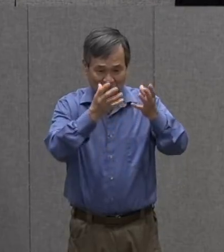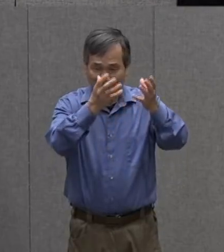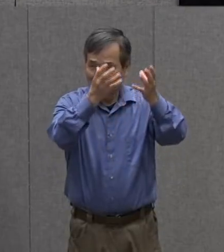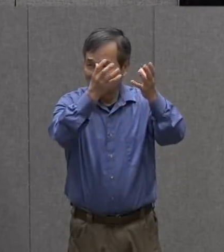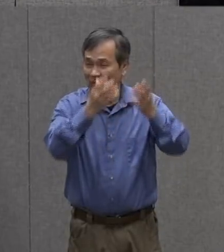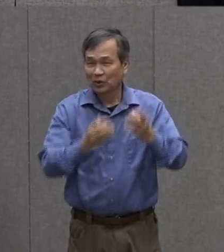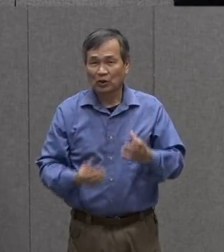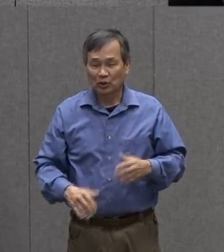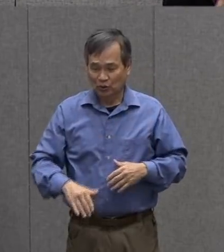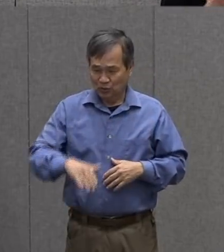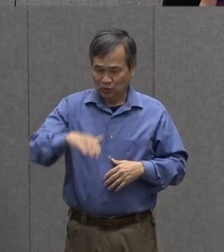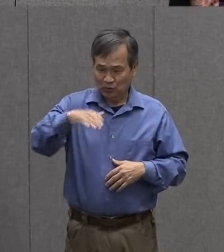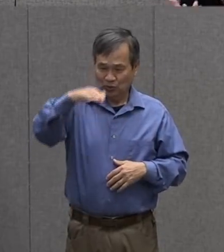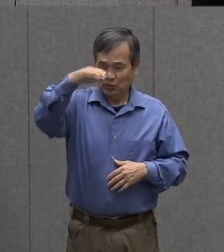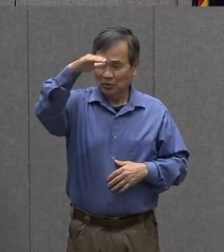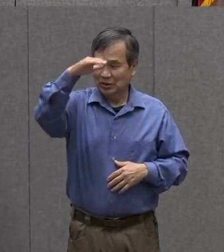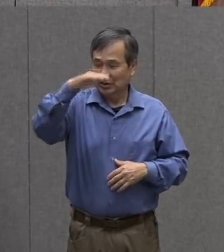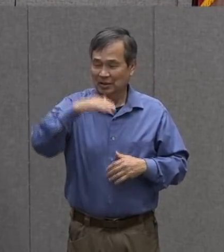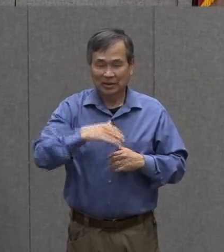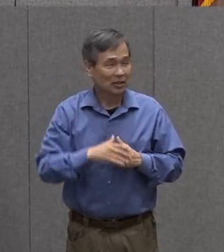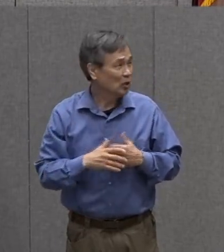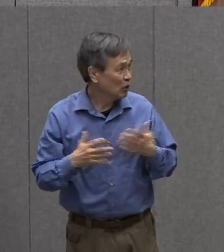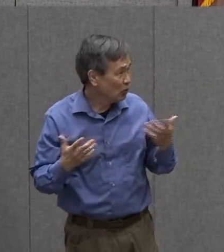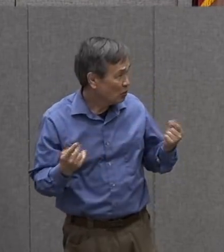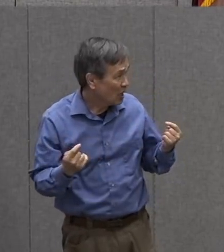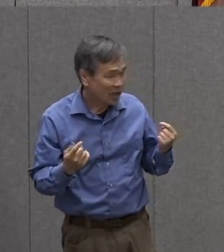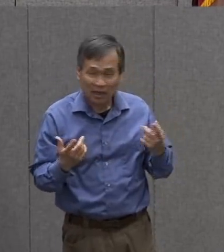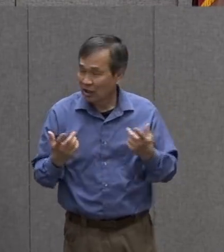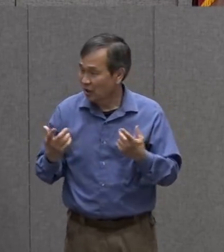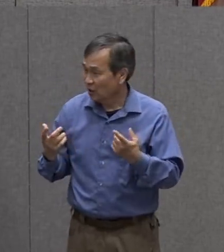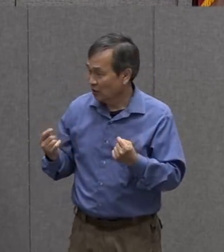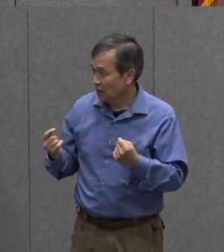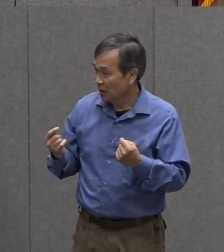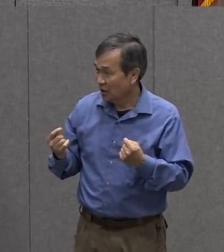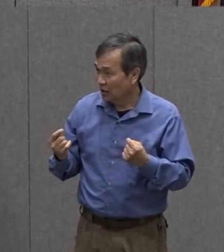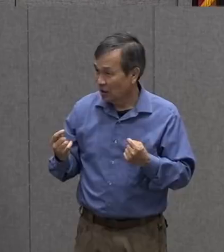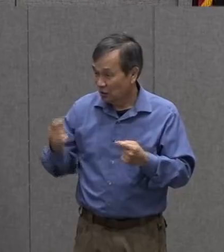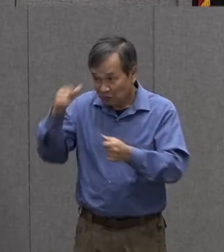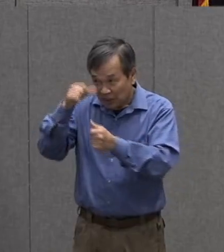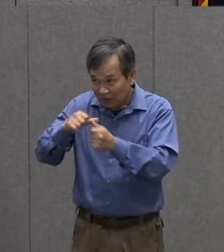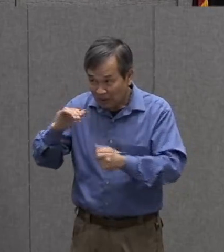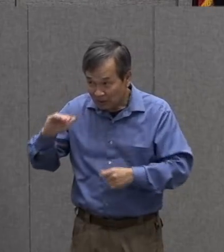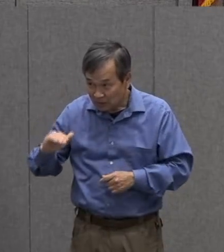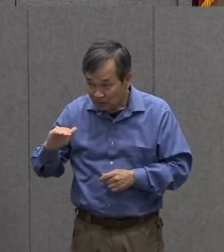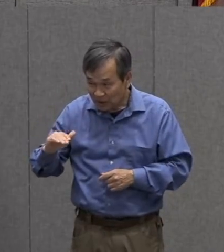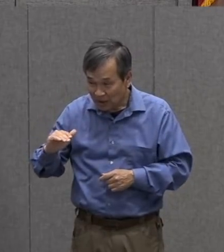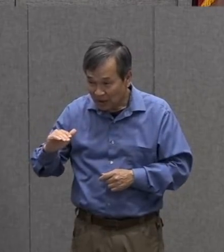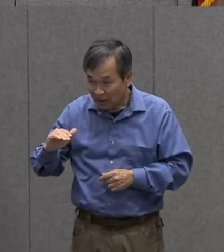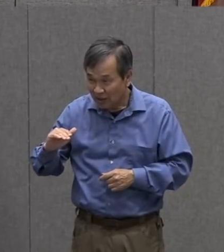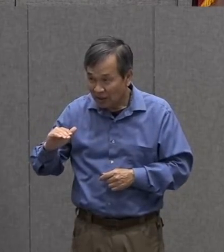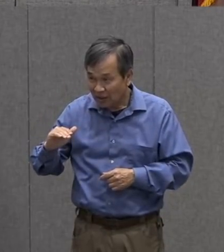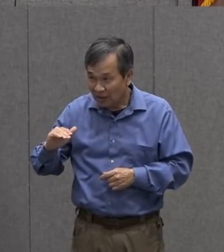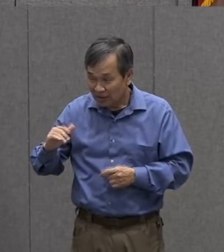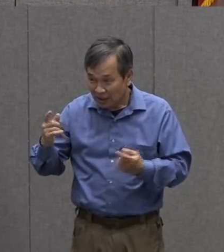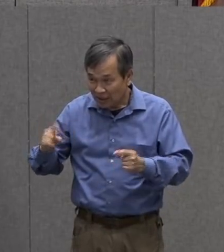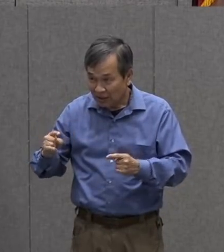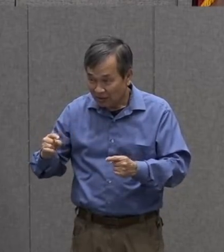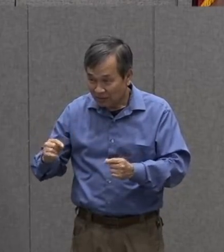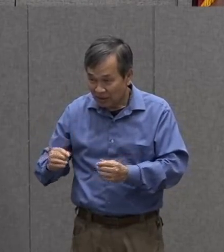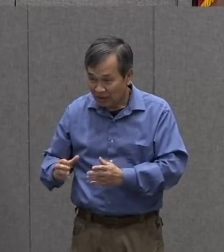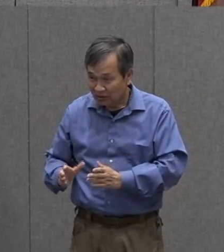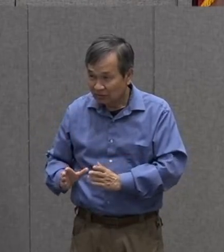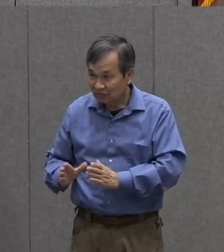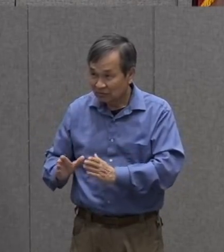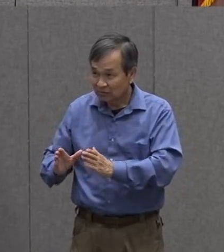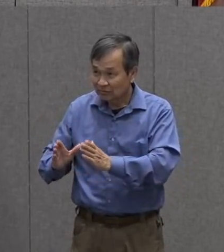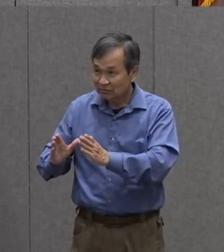what could I be what could she be I started off small and then I got